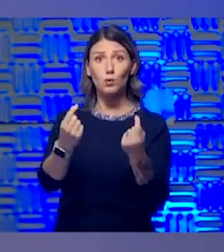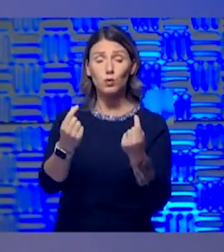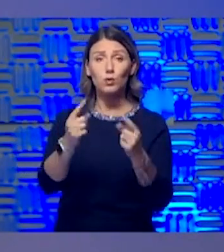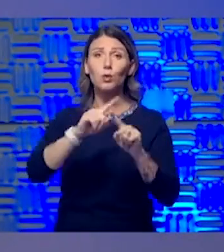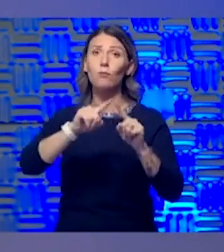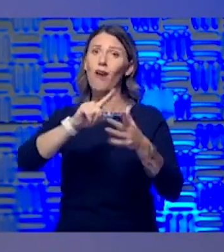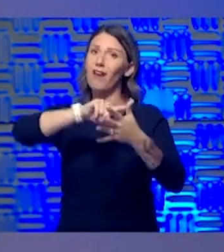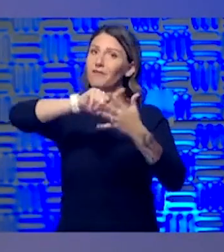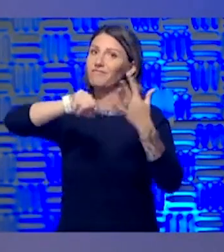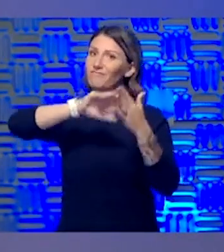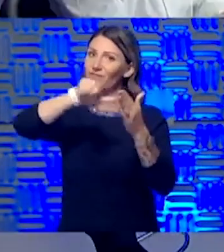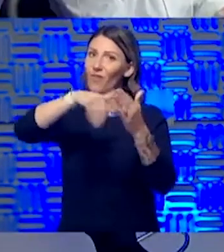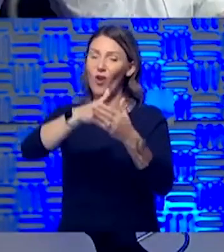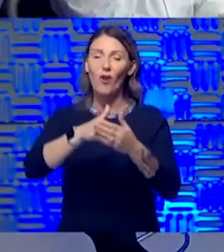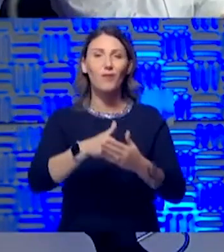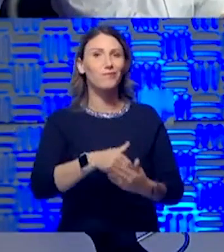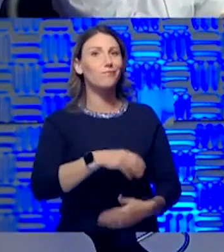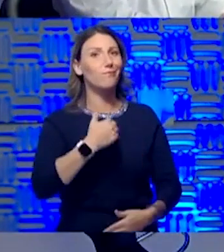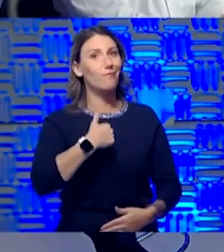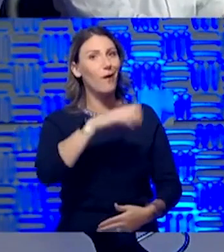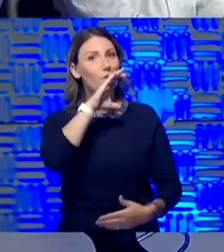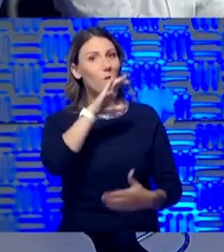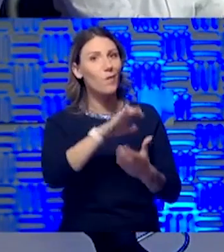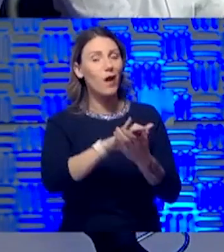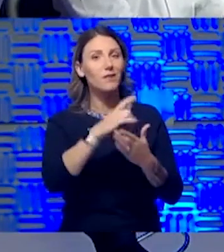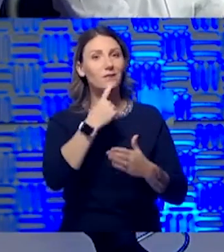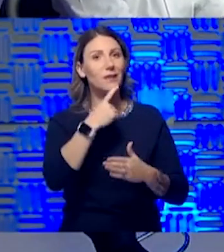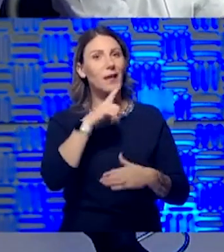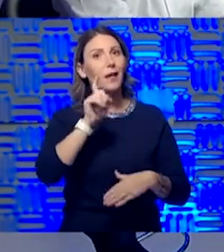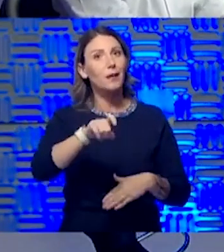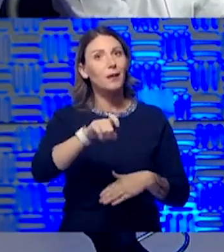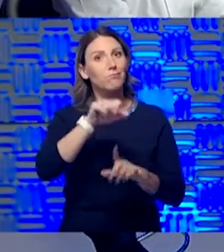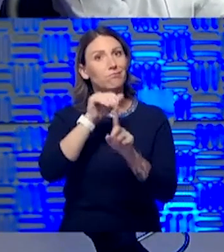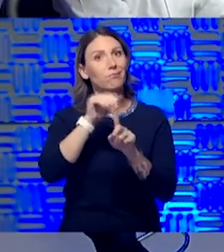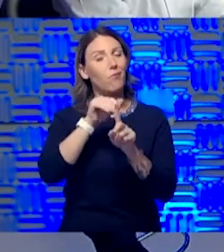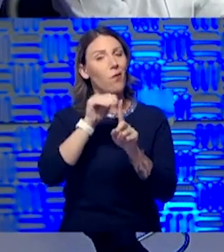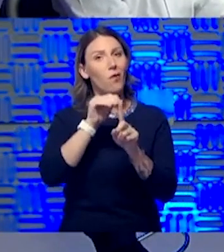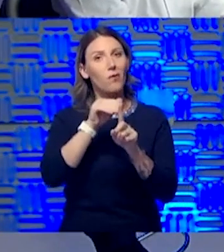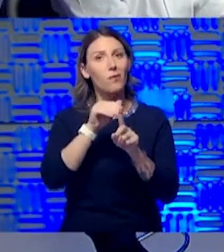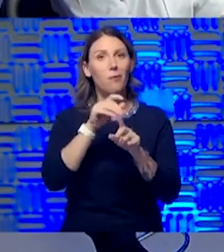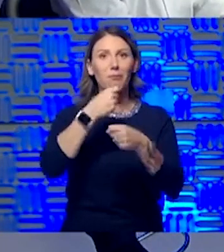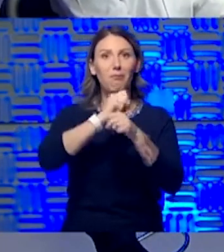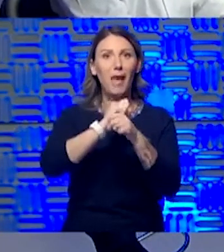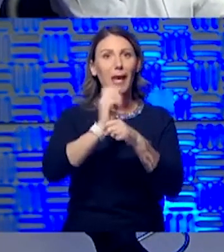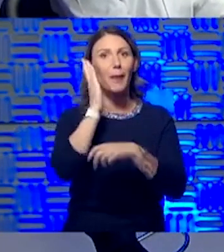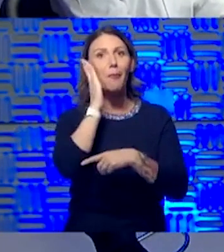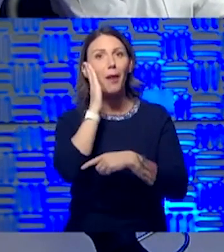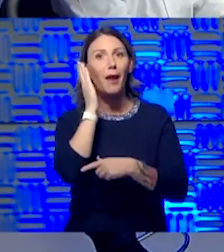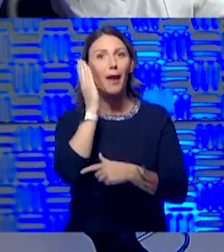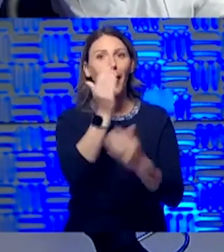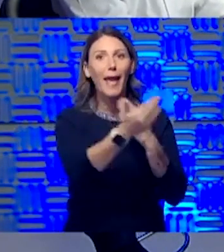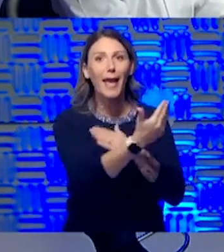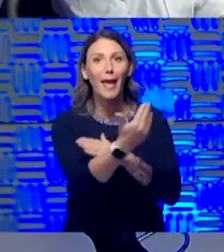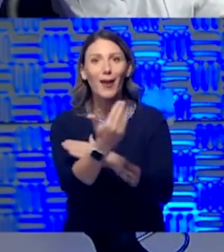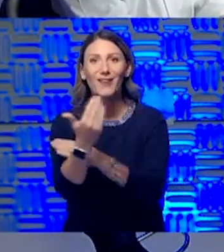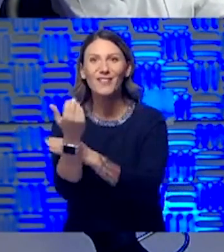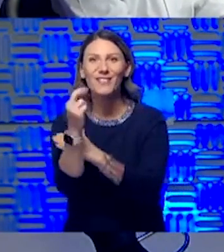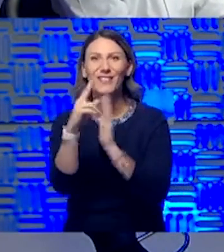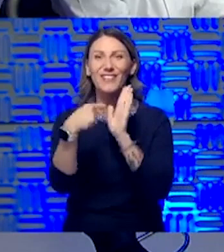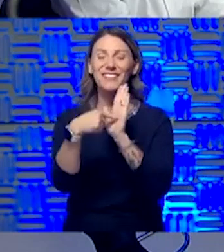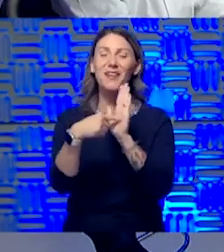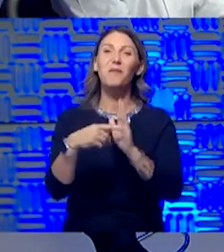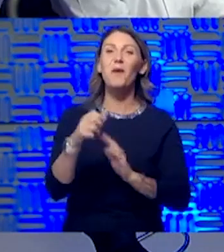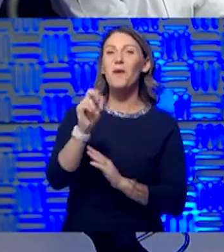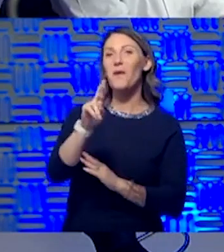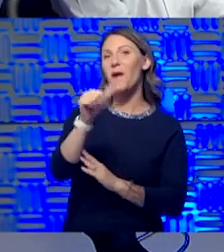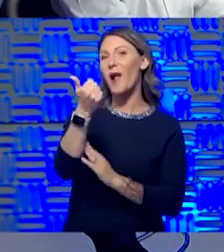those messages. Yeah, I think my wife would say I need reinforcement frequently for making the bed every morning, for example, or some other